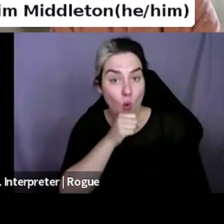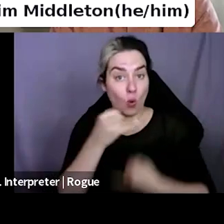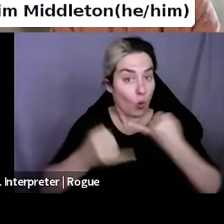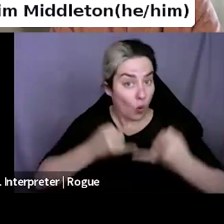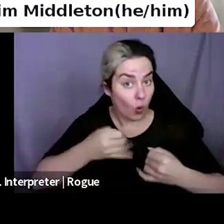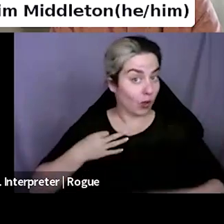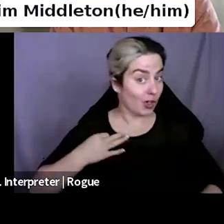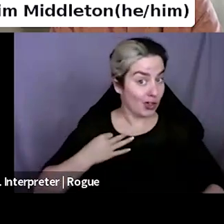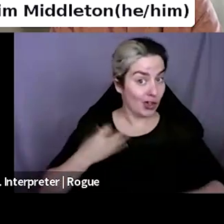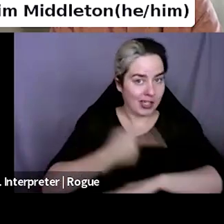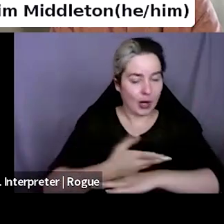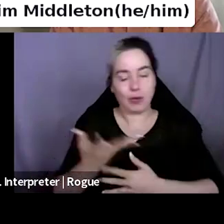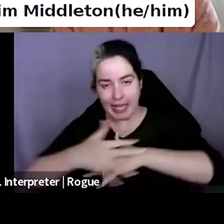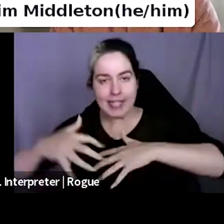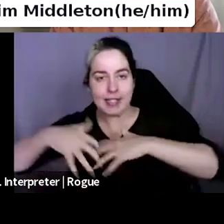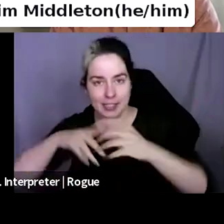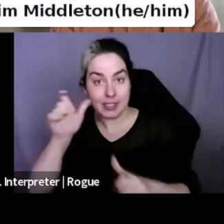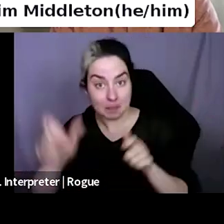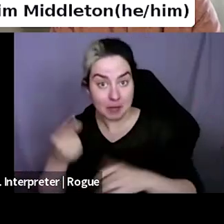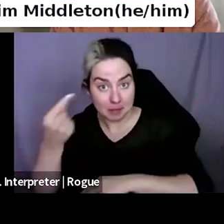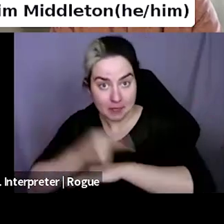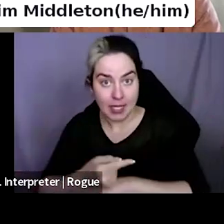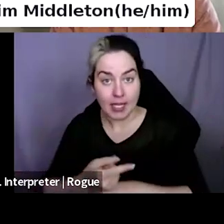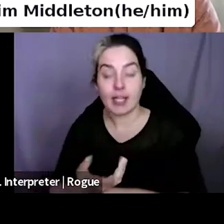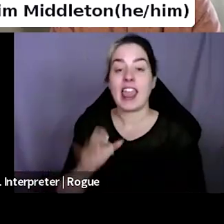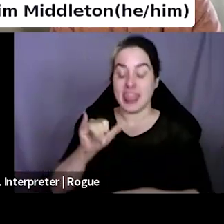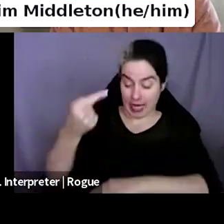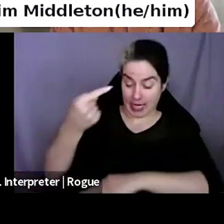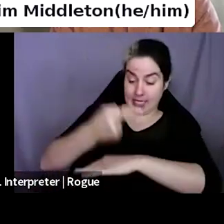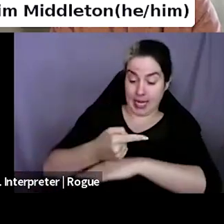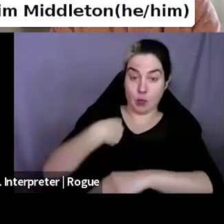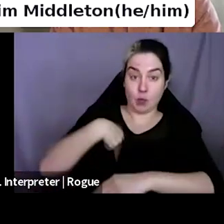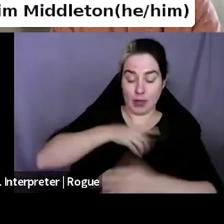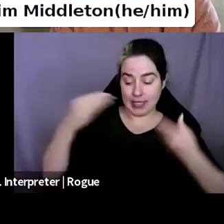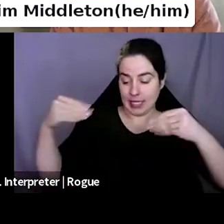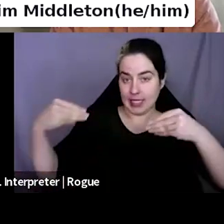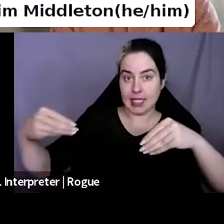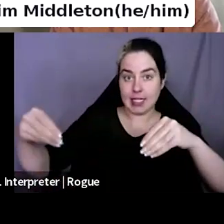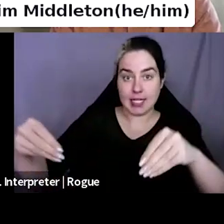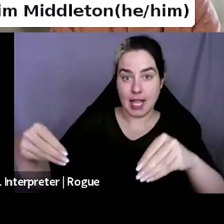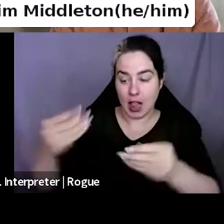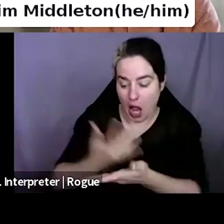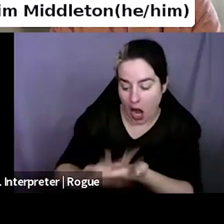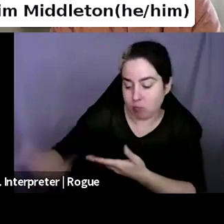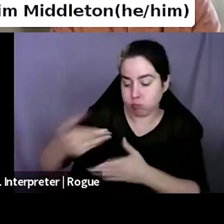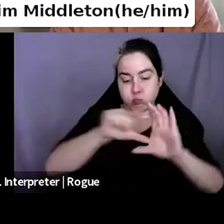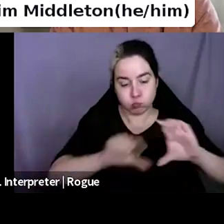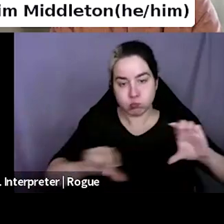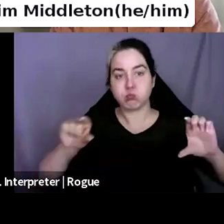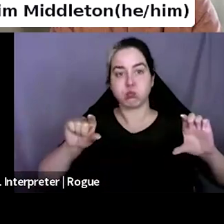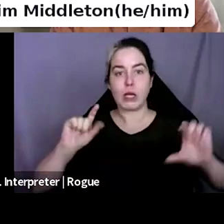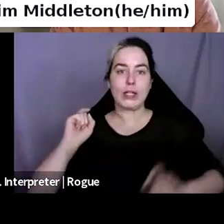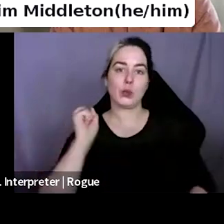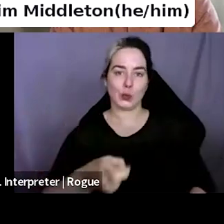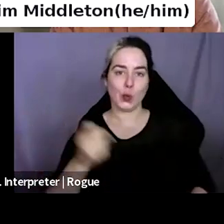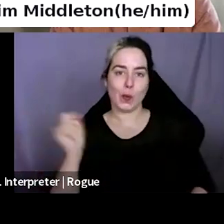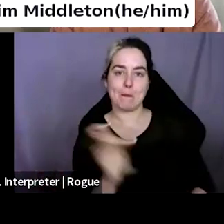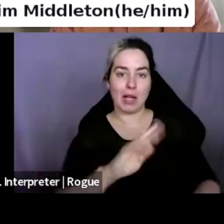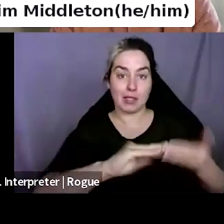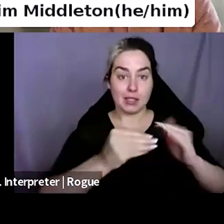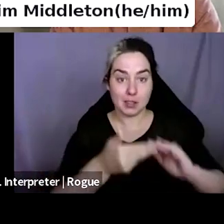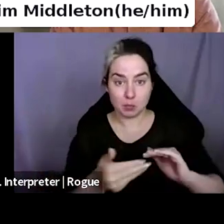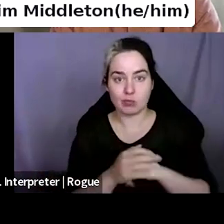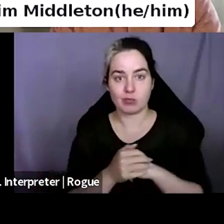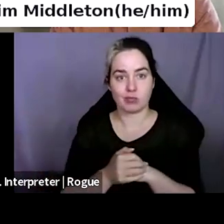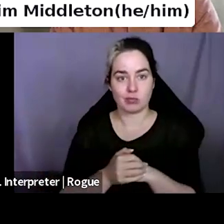people's day, we take portions of what we sell and we donate that back to the community. And what we find is the community, as opposed to wanting a 30